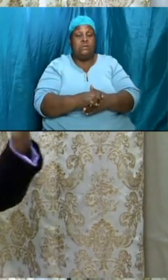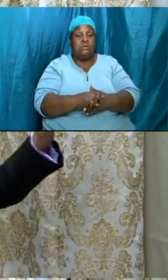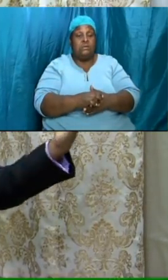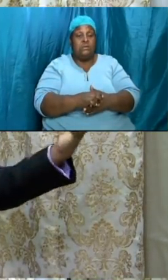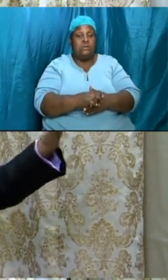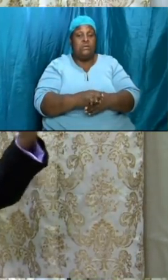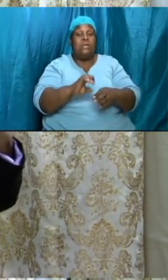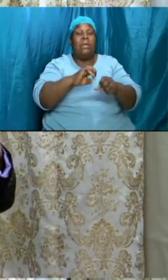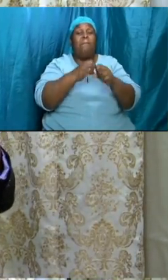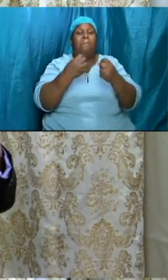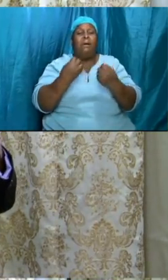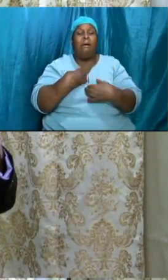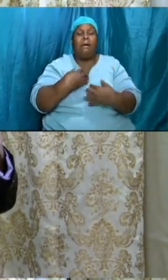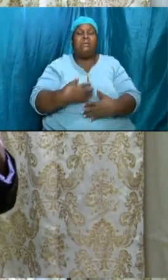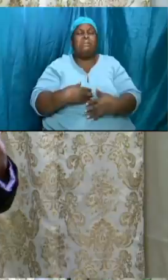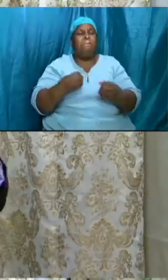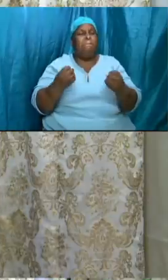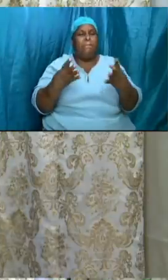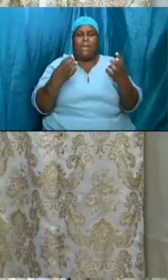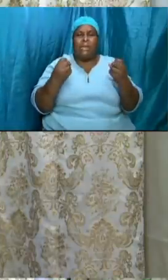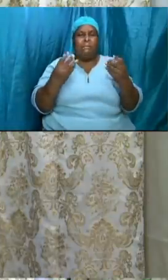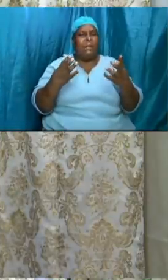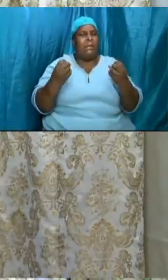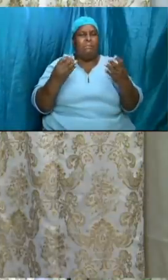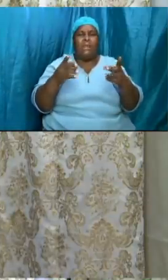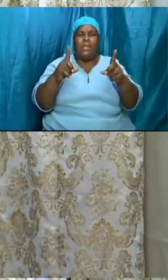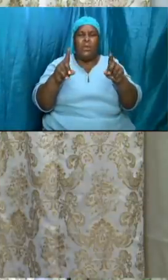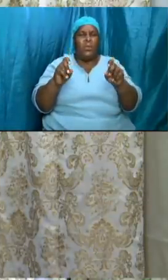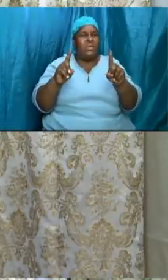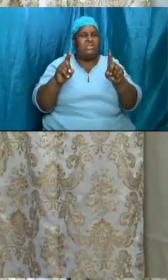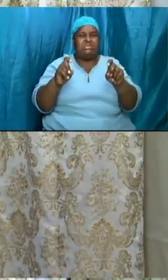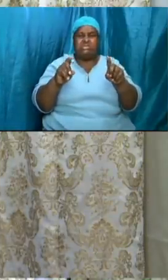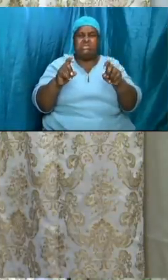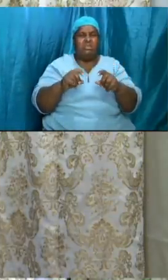a number of questions that came sir